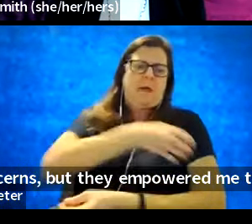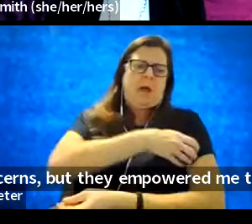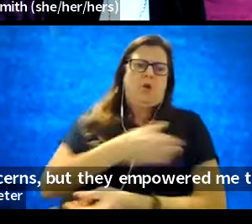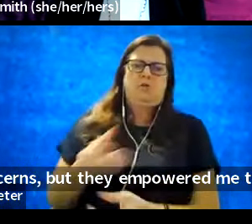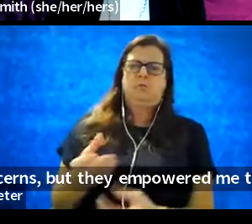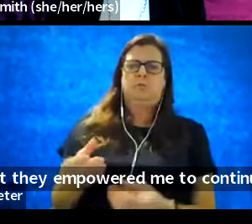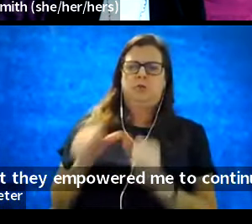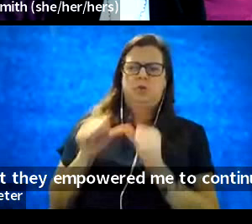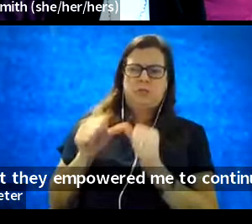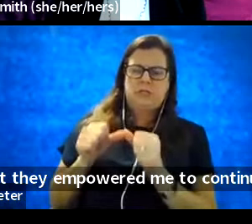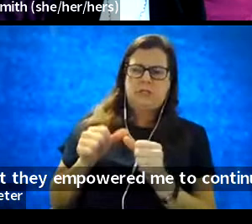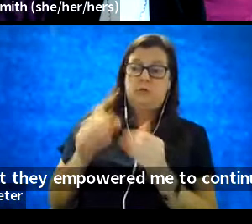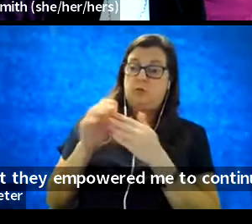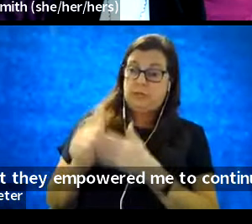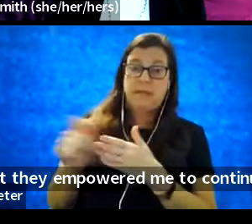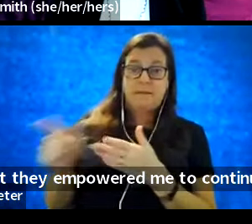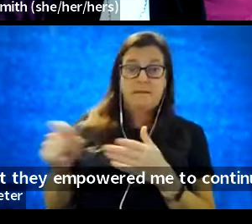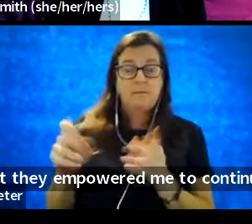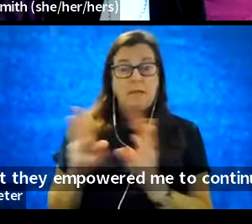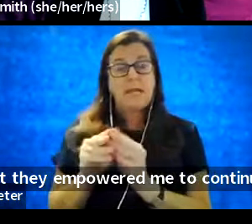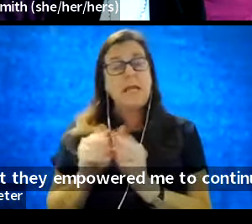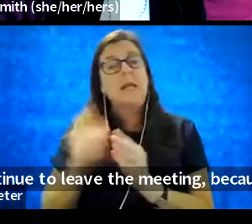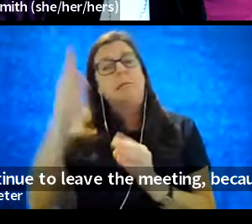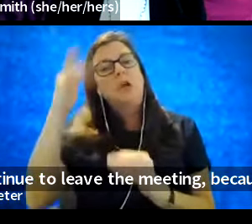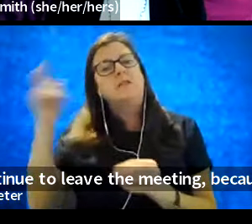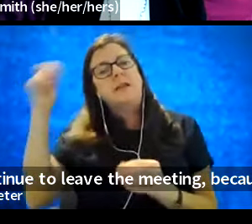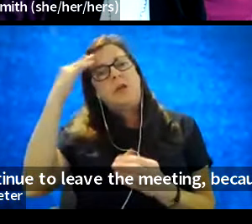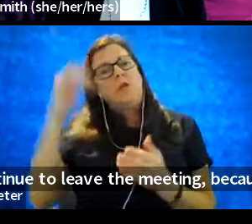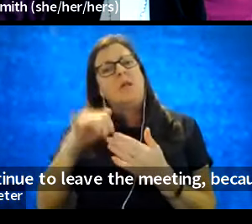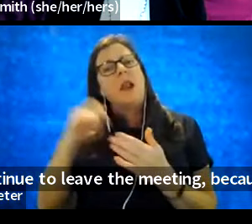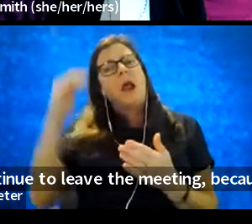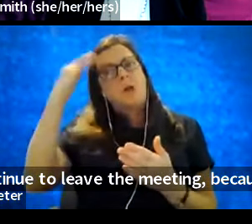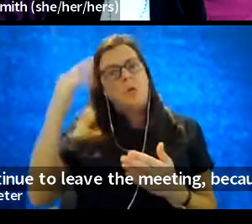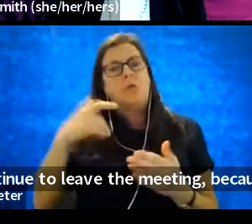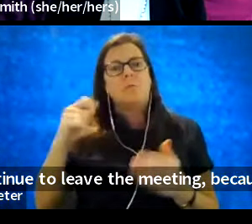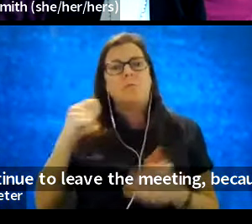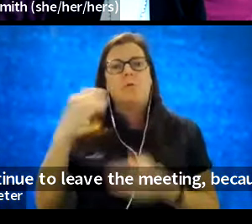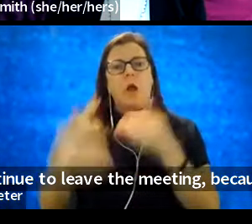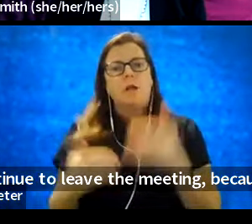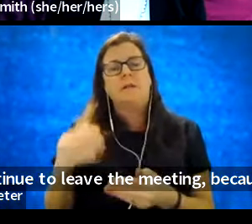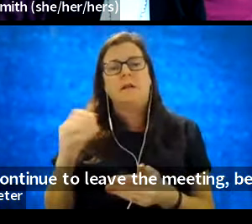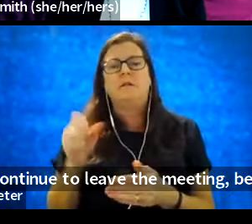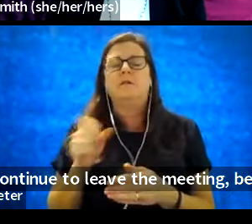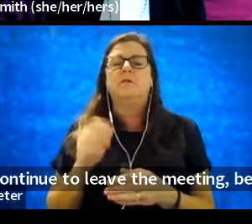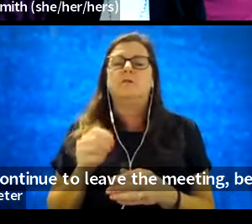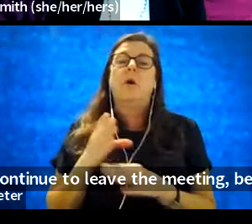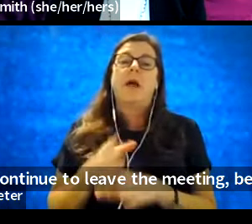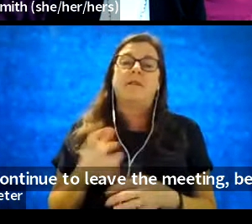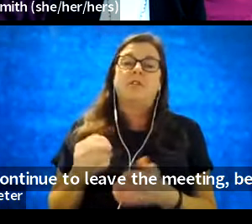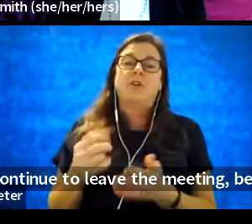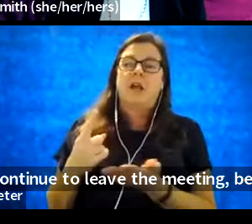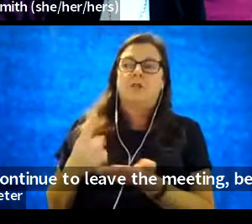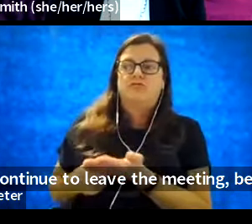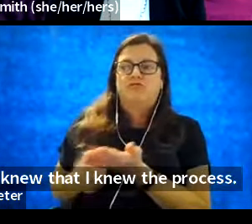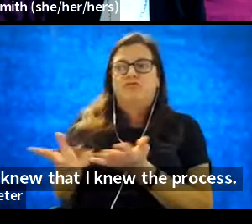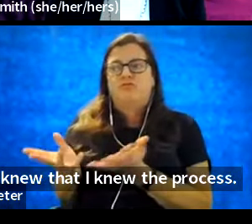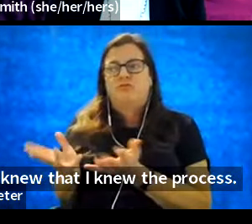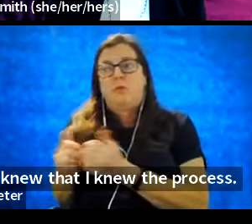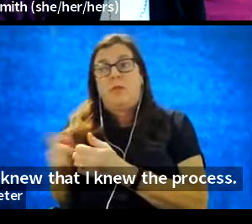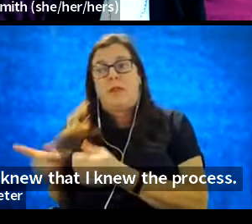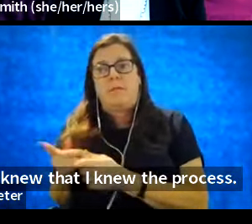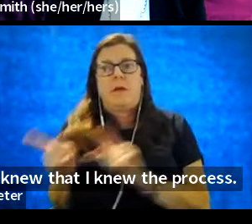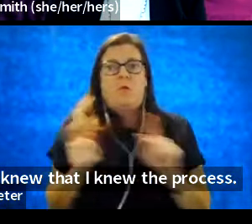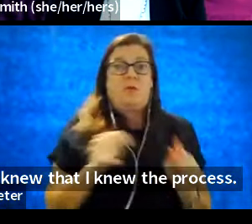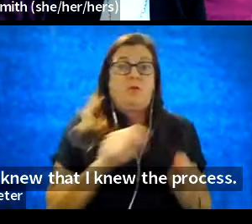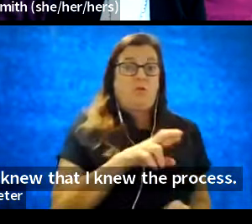the meeting, to continue to lead the meeting, because they knew that I knew the process. So after speaking with them, I went to the restroom,